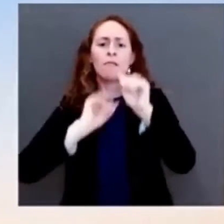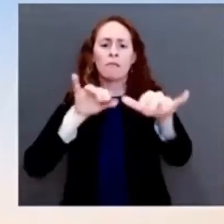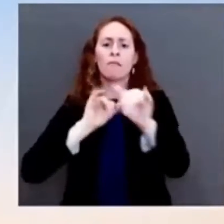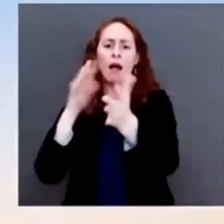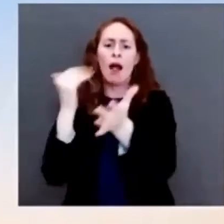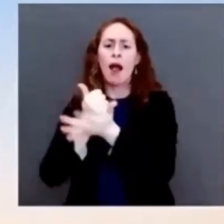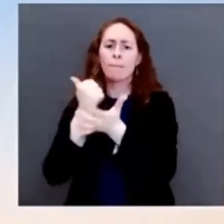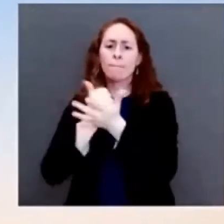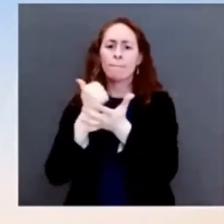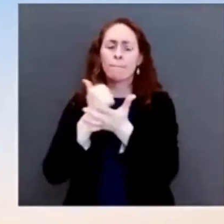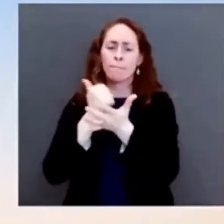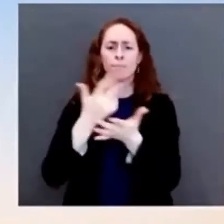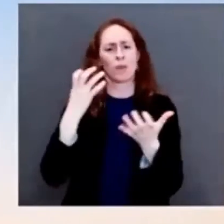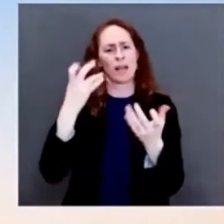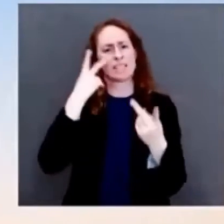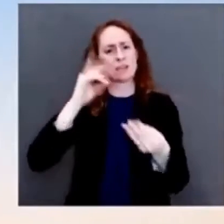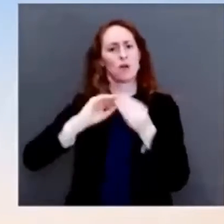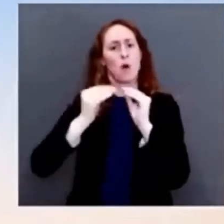The Press.